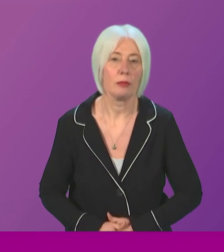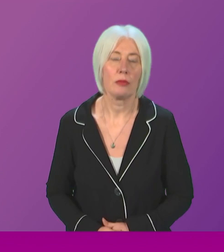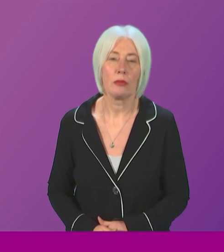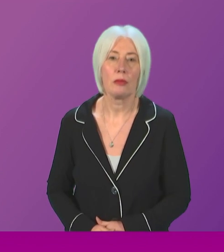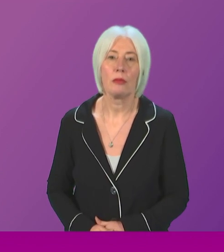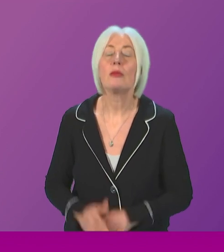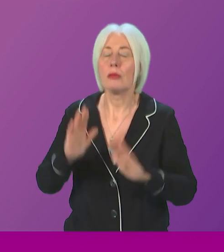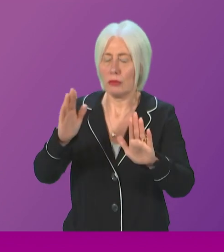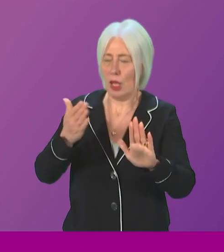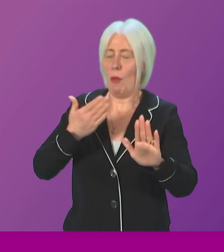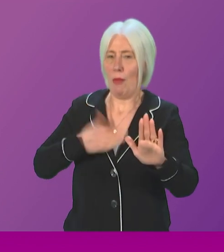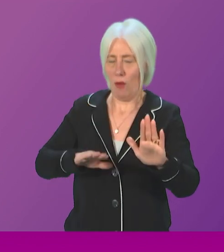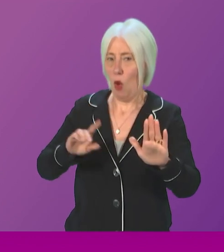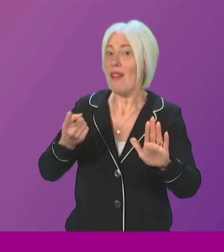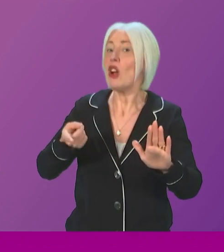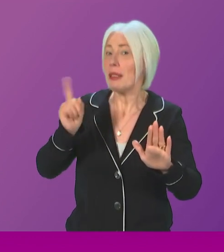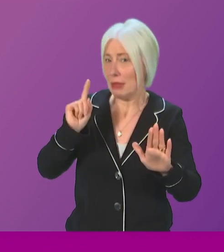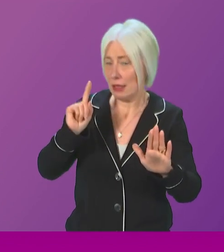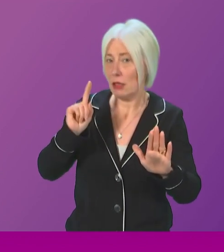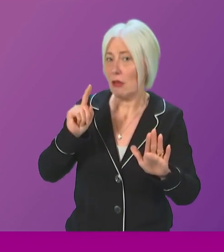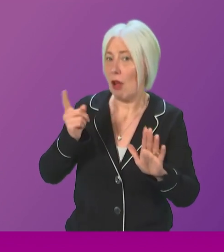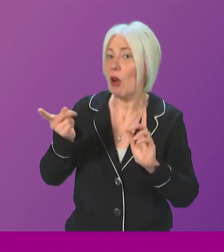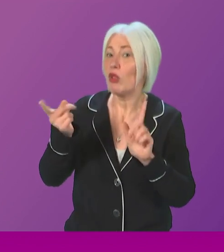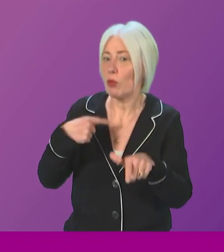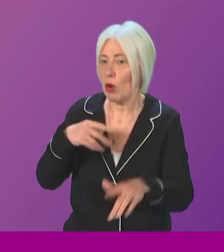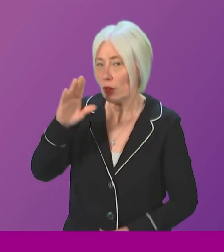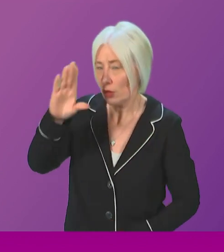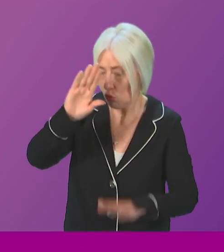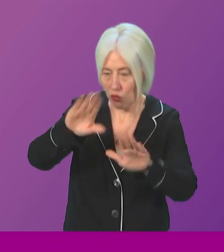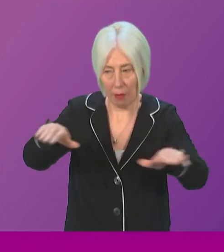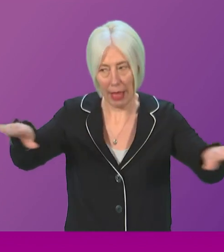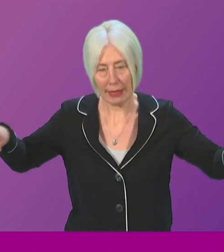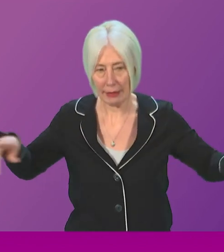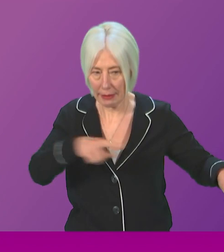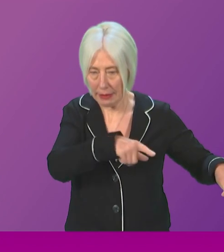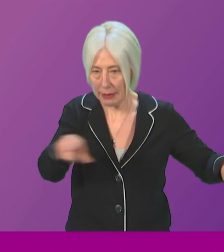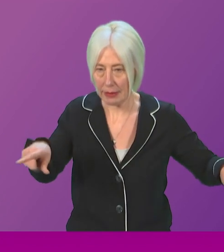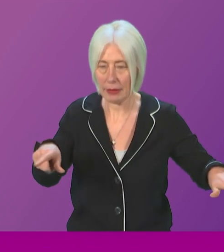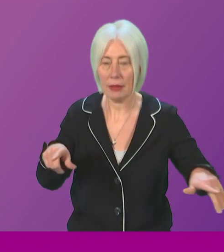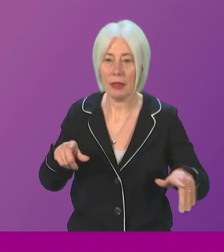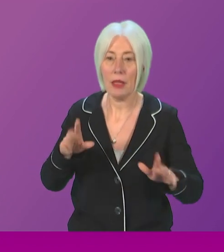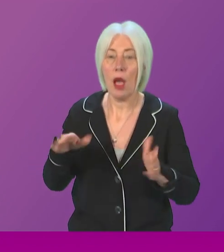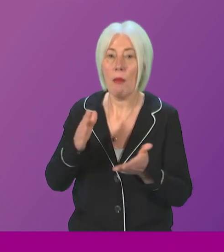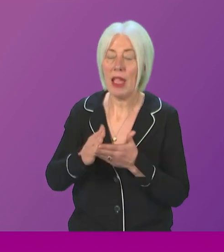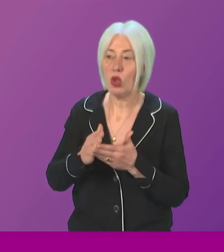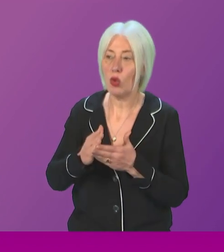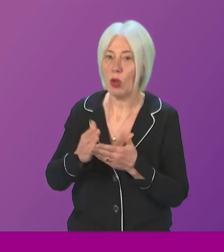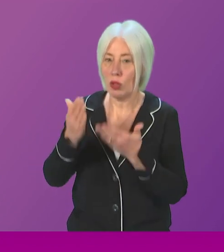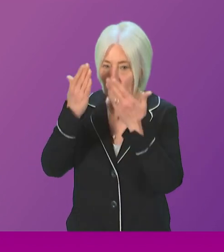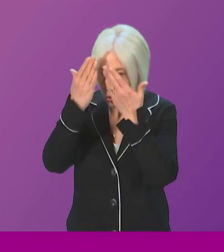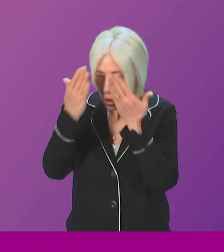Before the First Minister, before the First Minister responds, I would remind all members of the requirement to treat each other